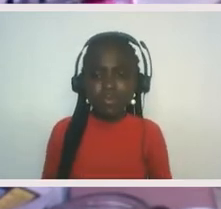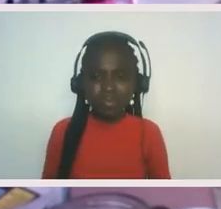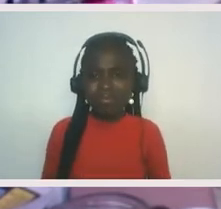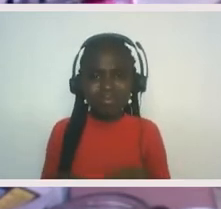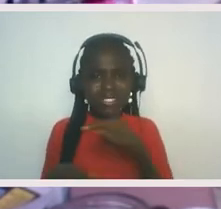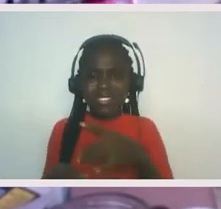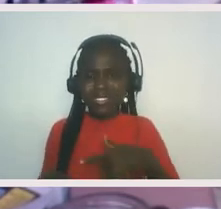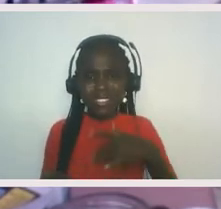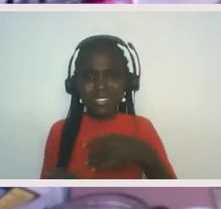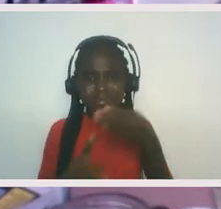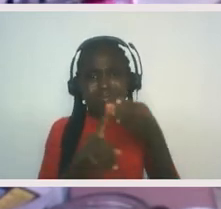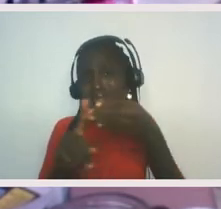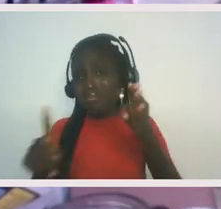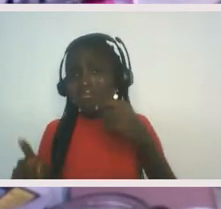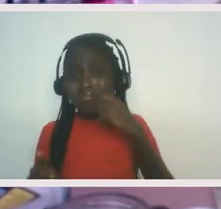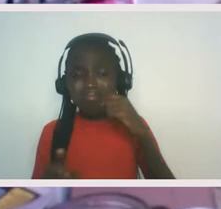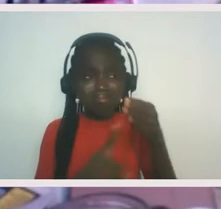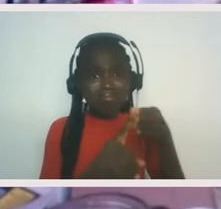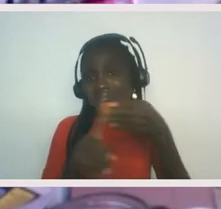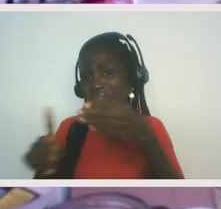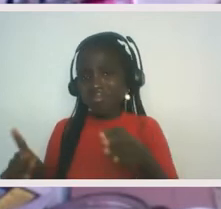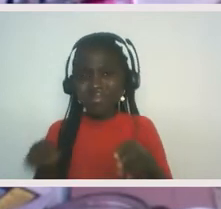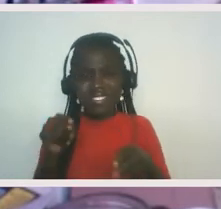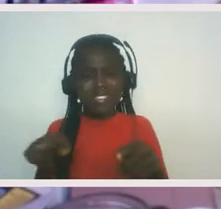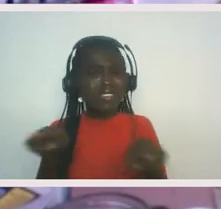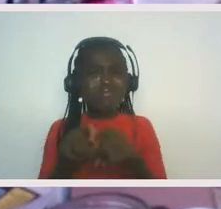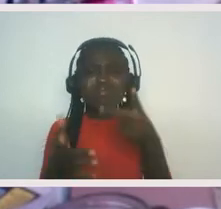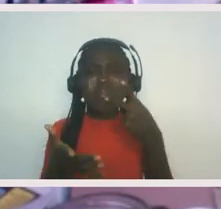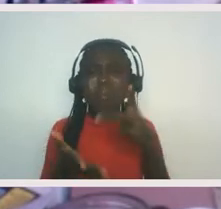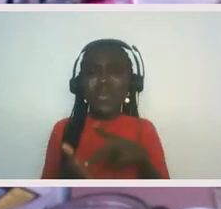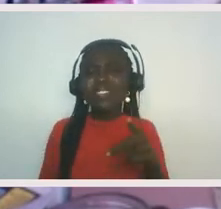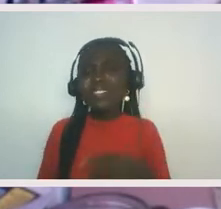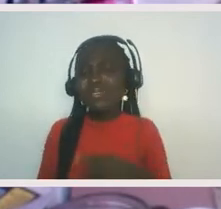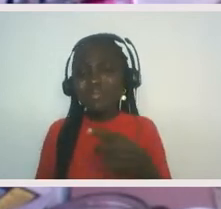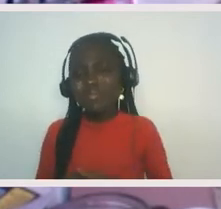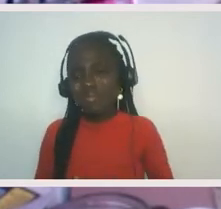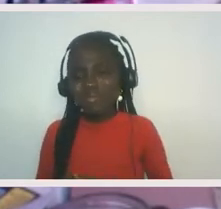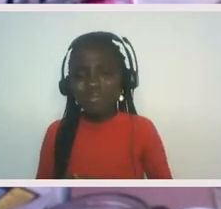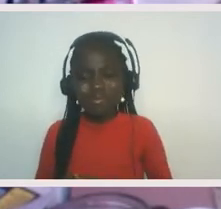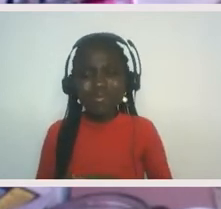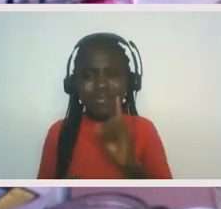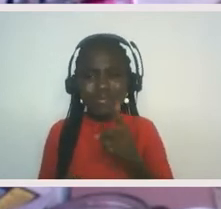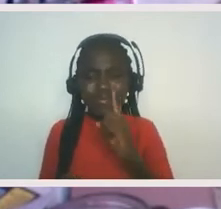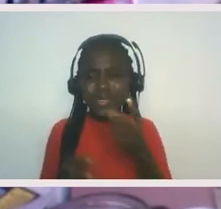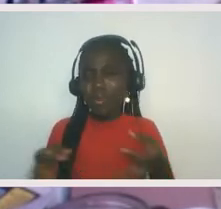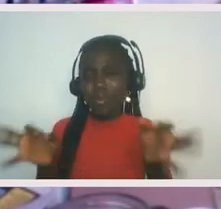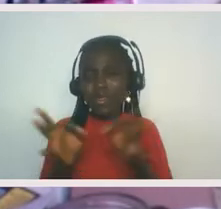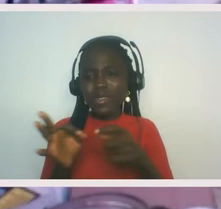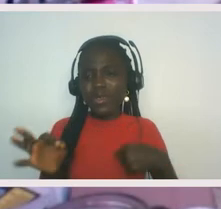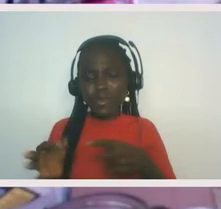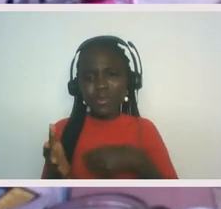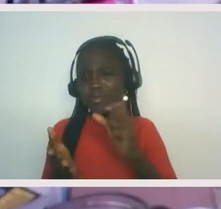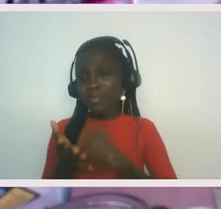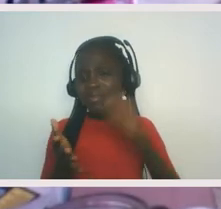poison, you know, and we talked about how evil it is. It's, it's poison and it just kept spreading and spreading and spreading. And